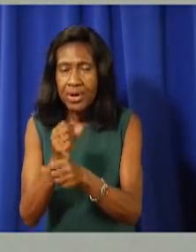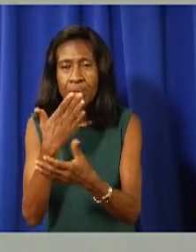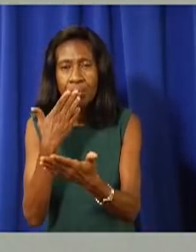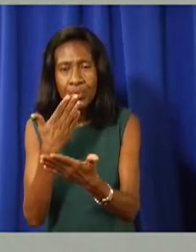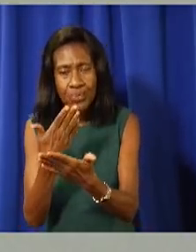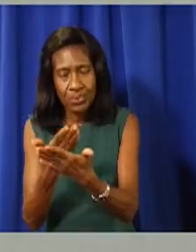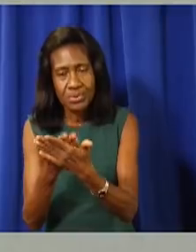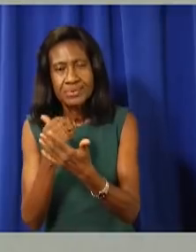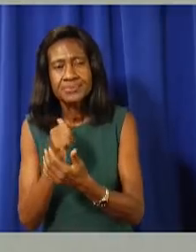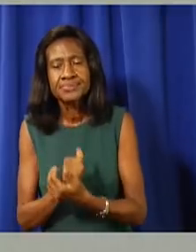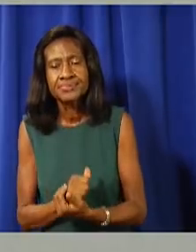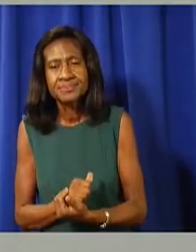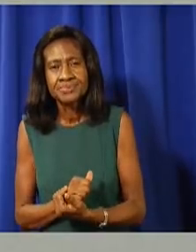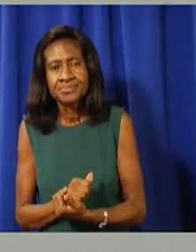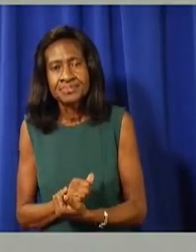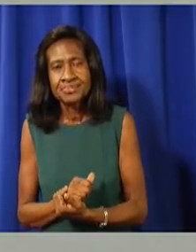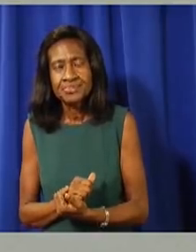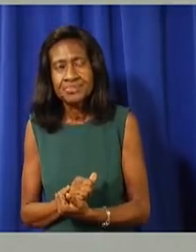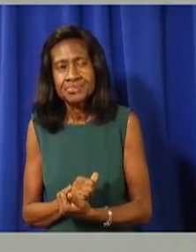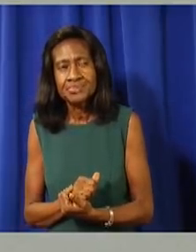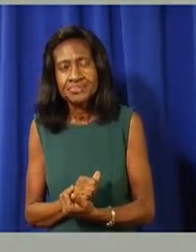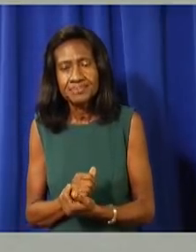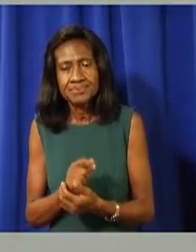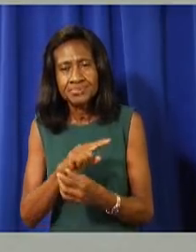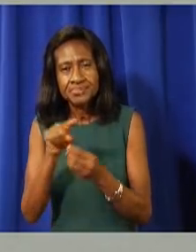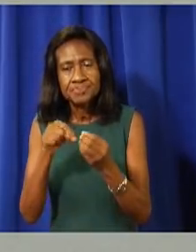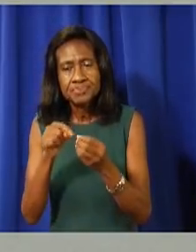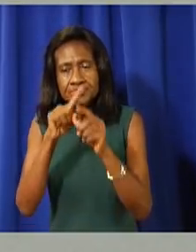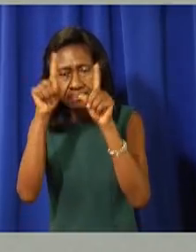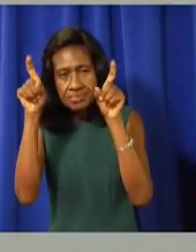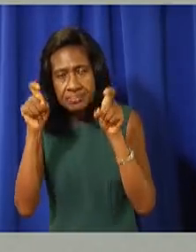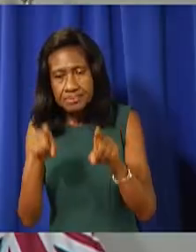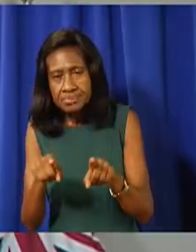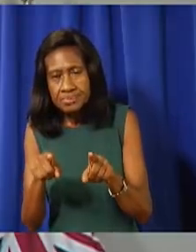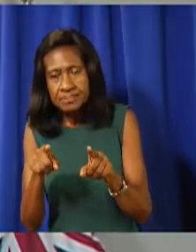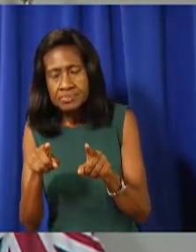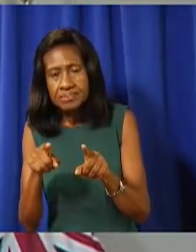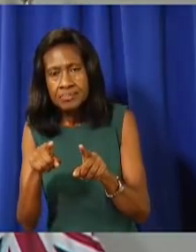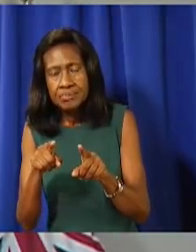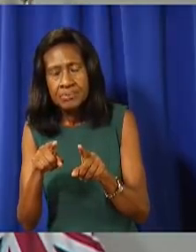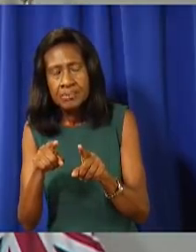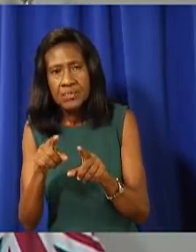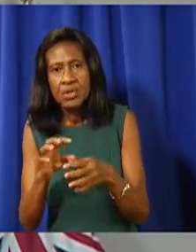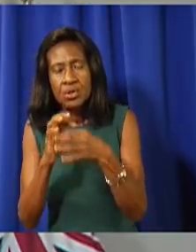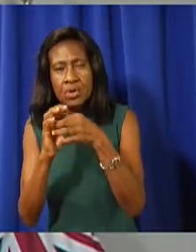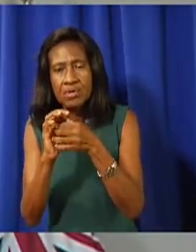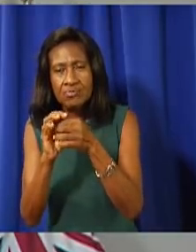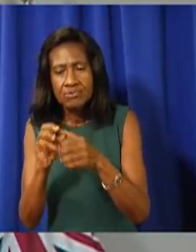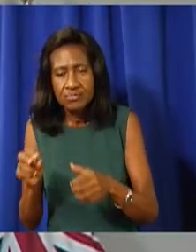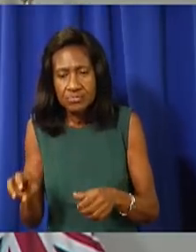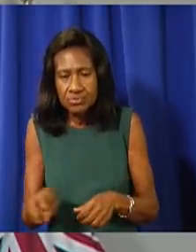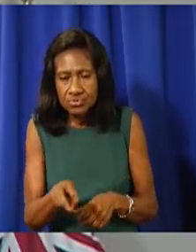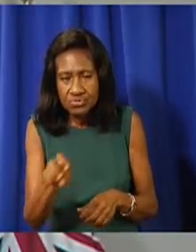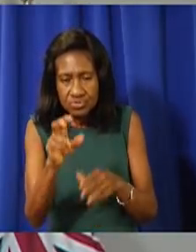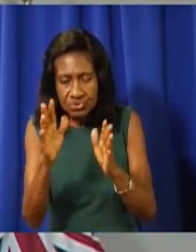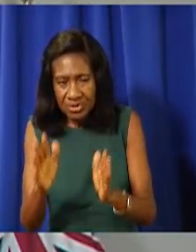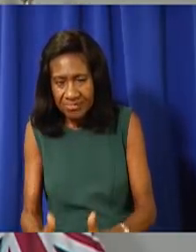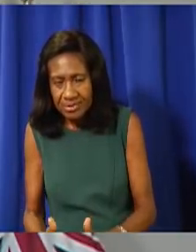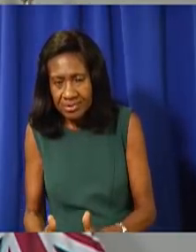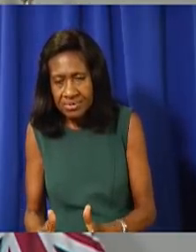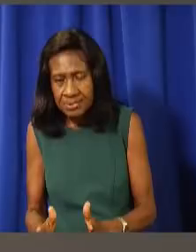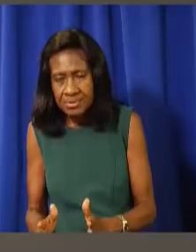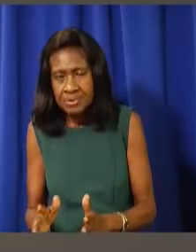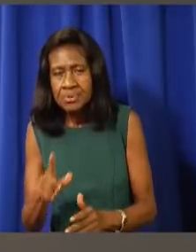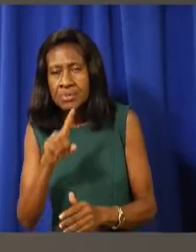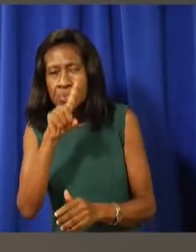Very good. well, regarding testing for the incoming travelers, um, we now do not test when they arrive. Right. Do you think it's